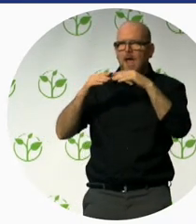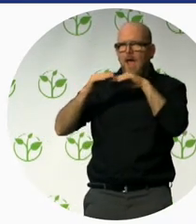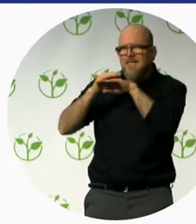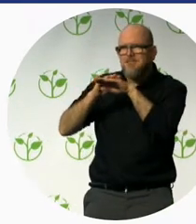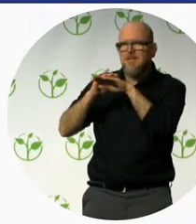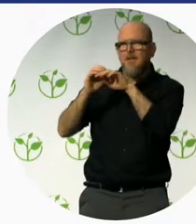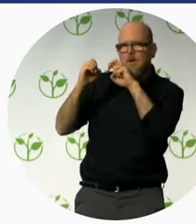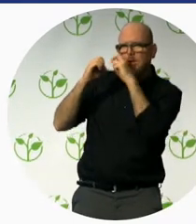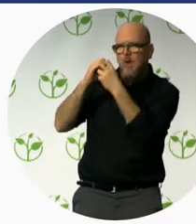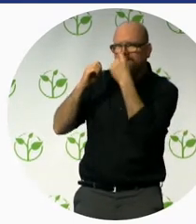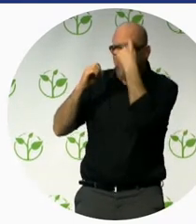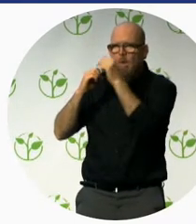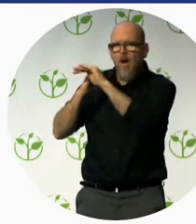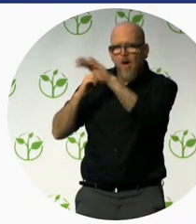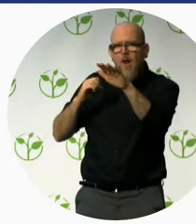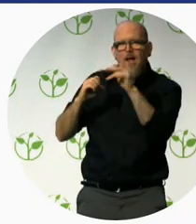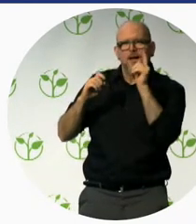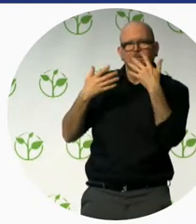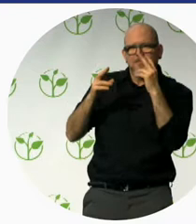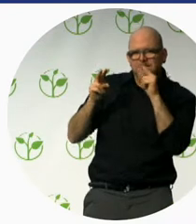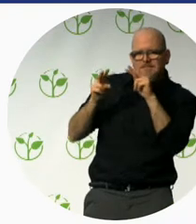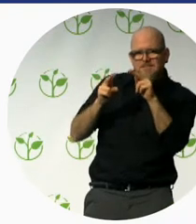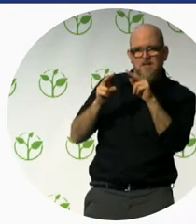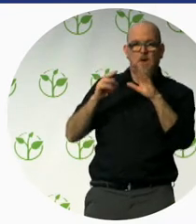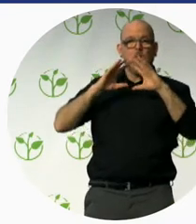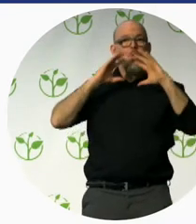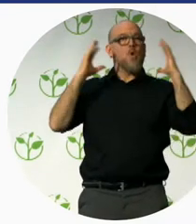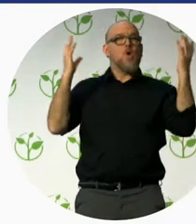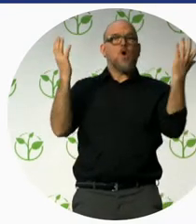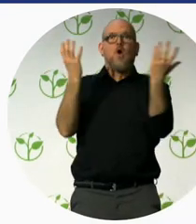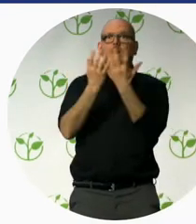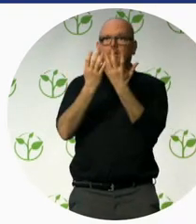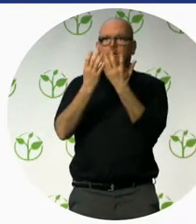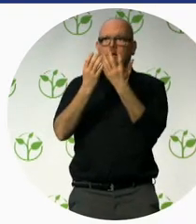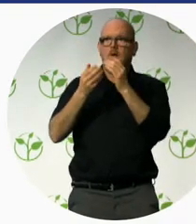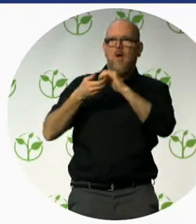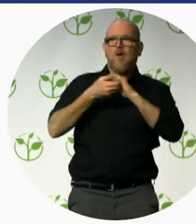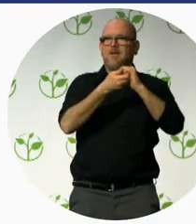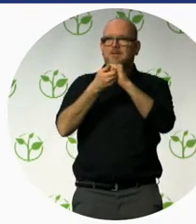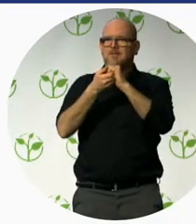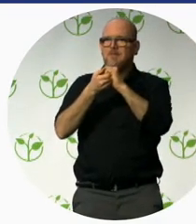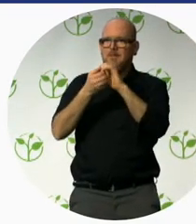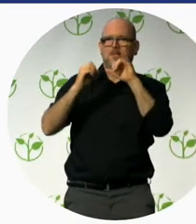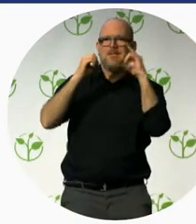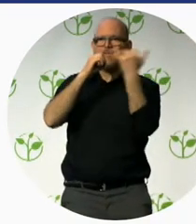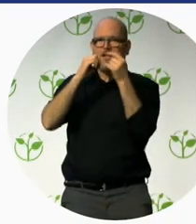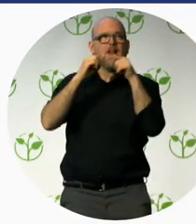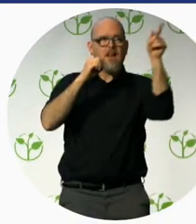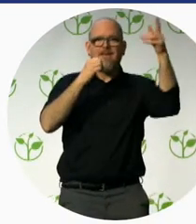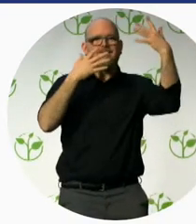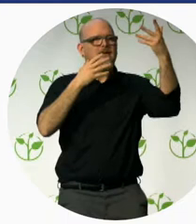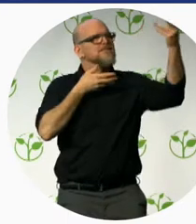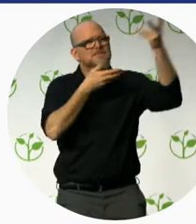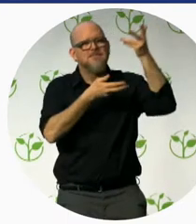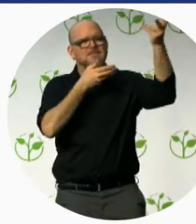within the World Tourism Organization. And we are working together from the